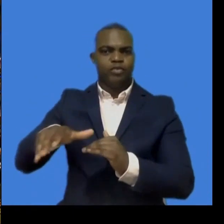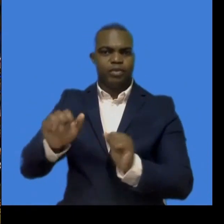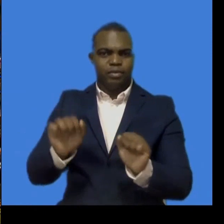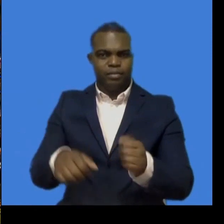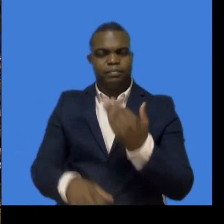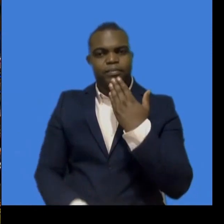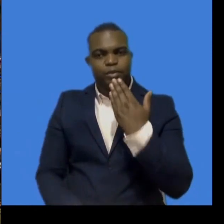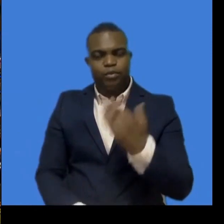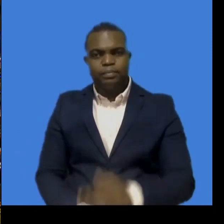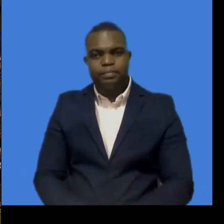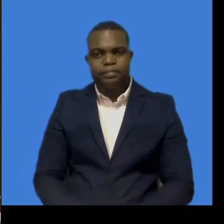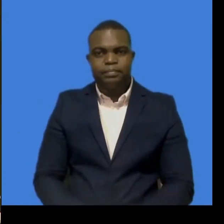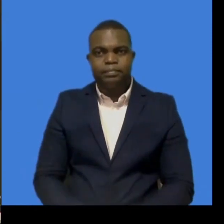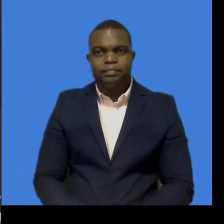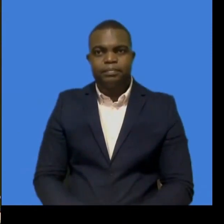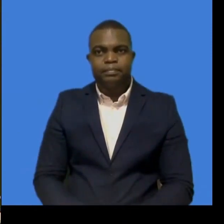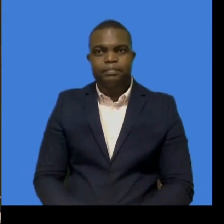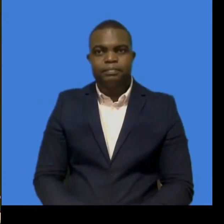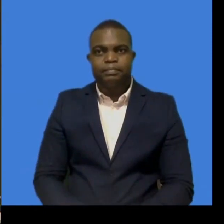Thank you, Excellency, for your statement. Thank